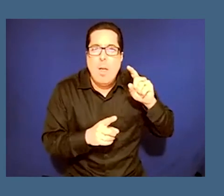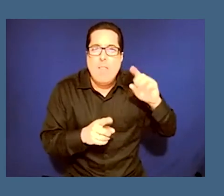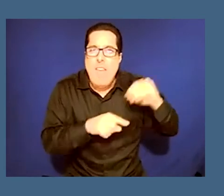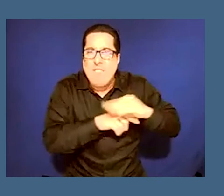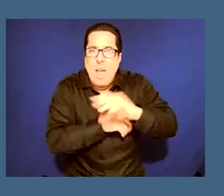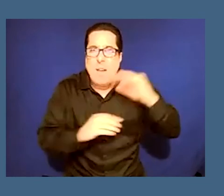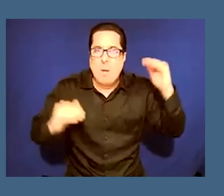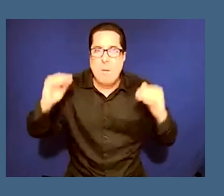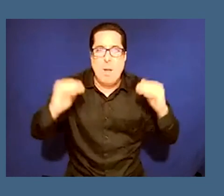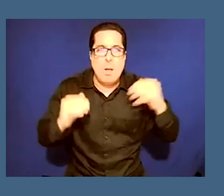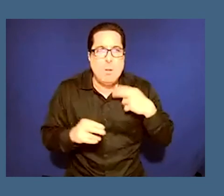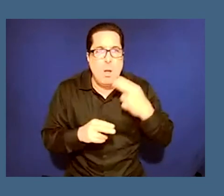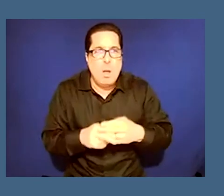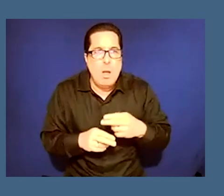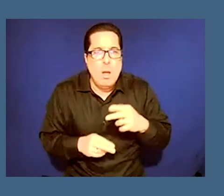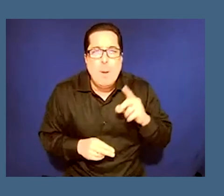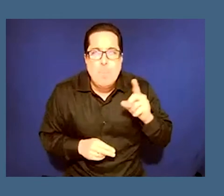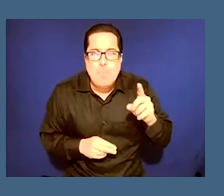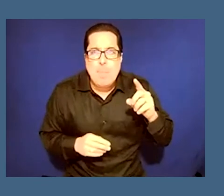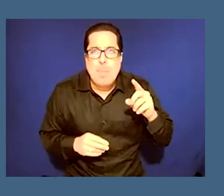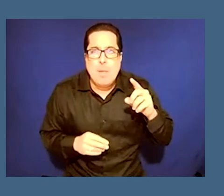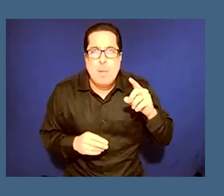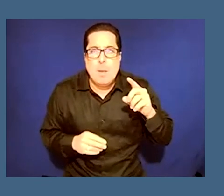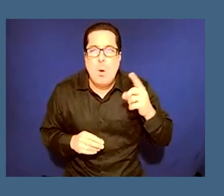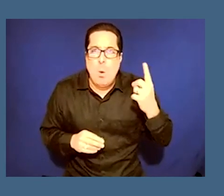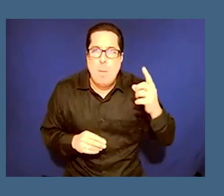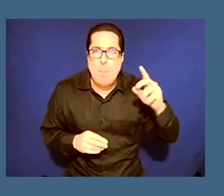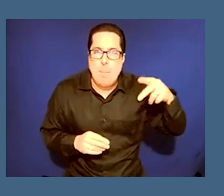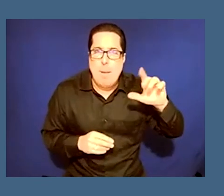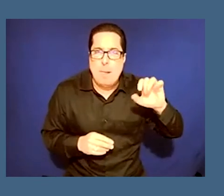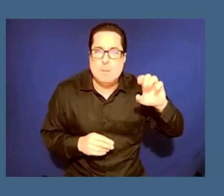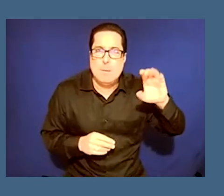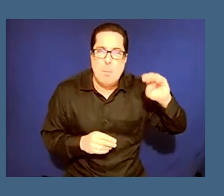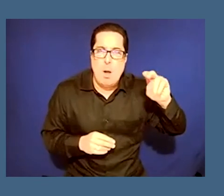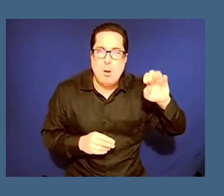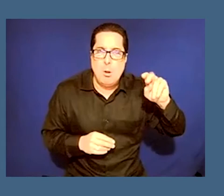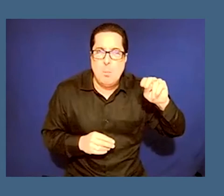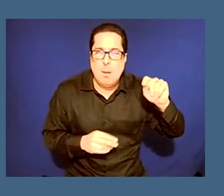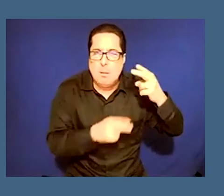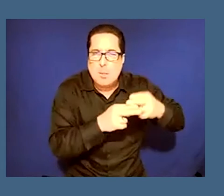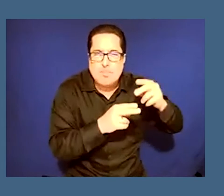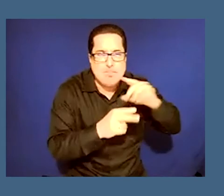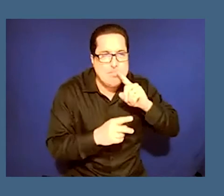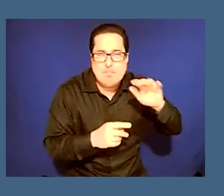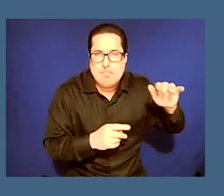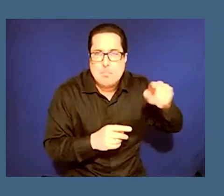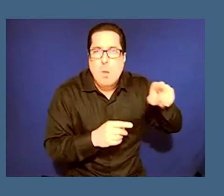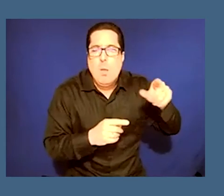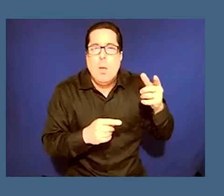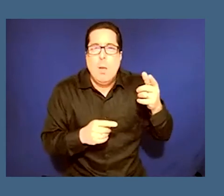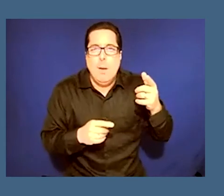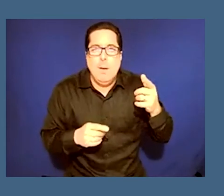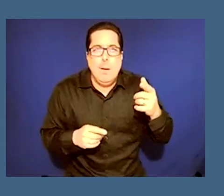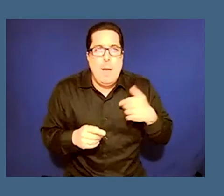entitled it blank slate palimpsest monument and it is just a little attempt to have